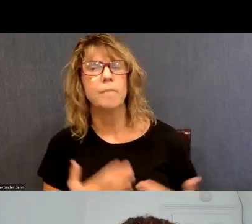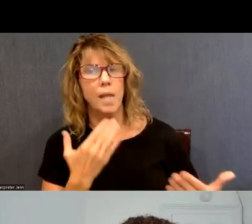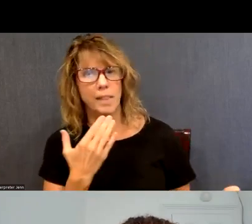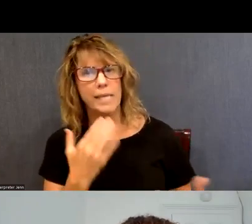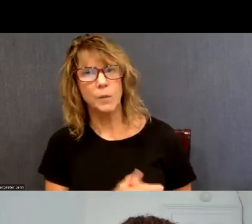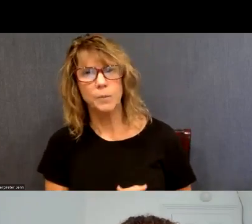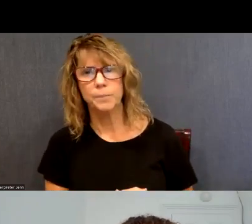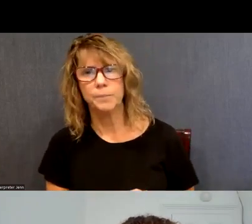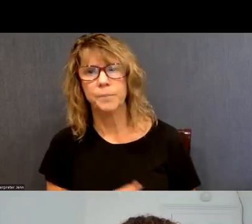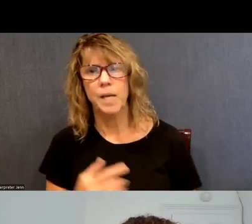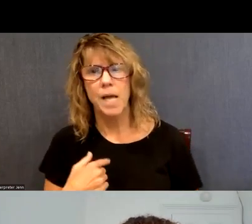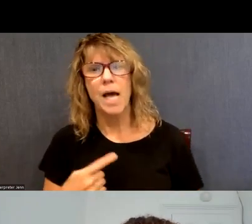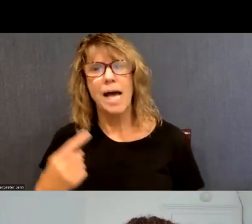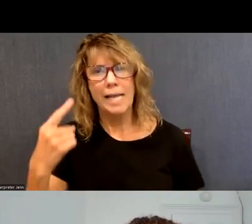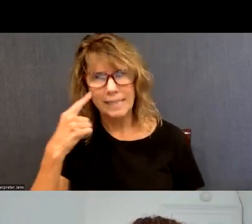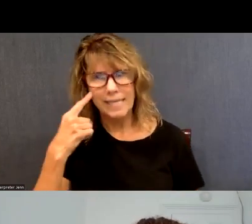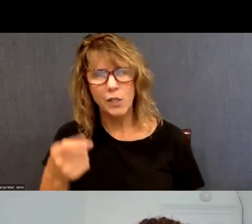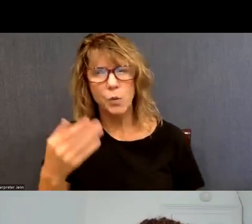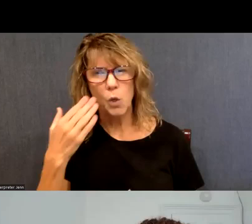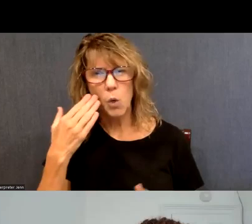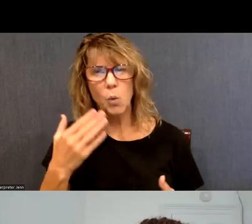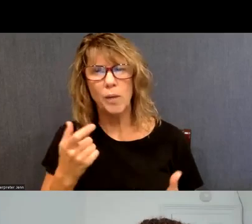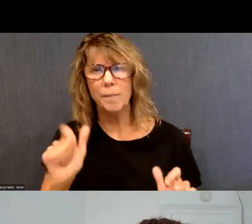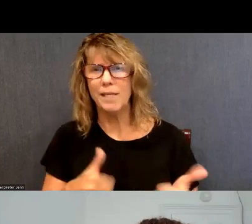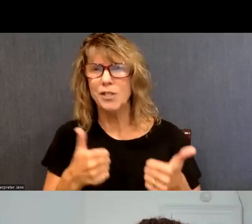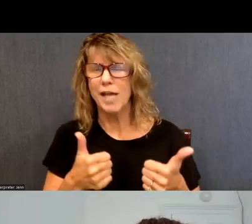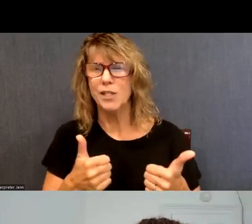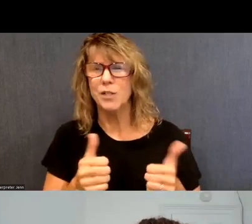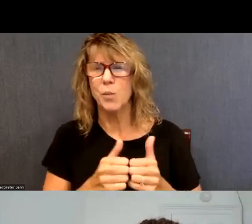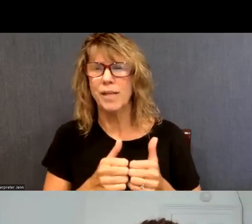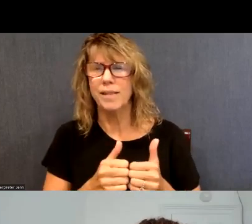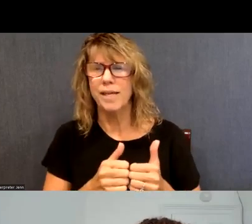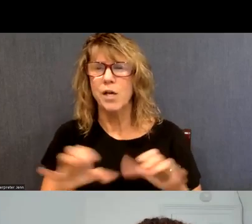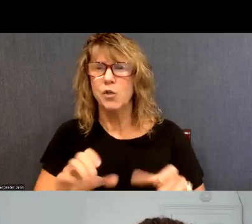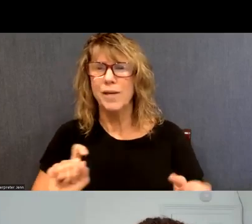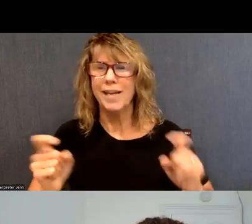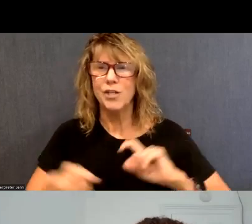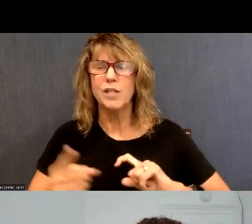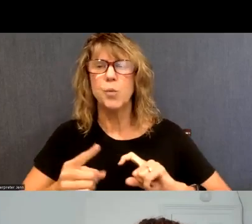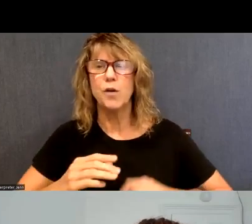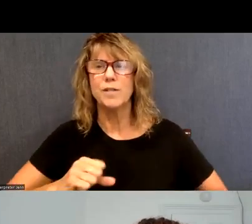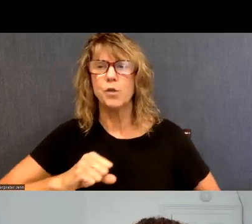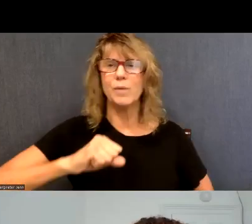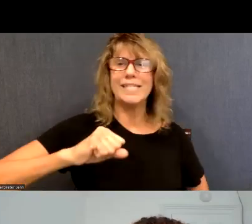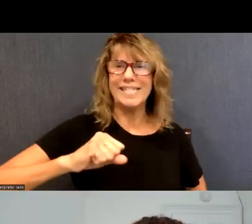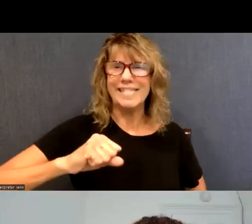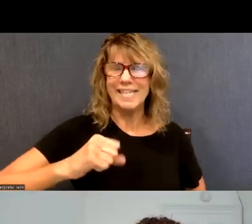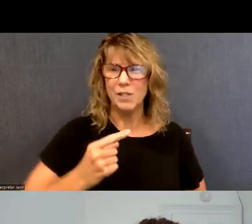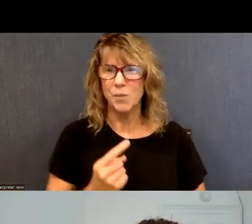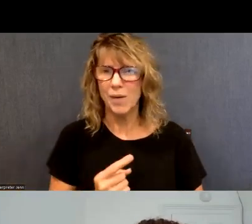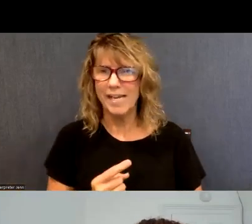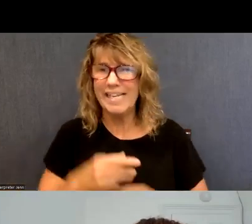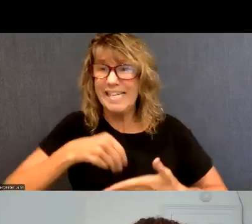challenging things you do here about making these types of changes is noting where the resistance is inside the house, like where your, your